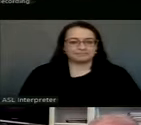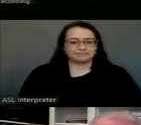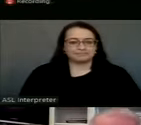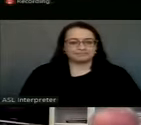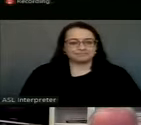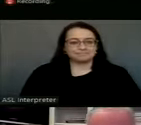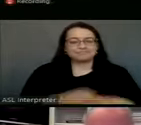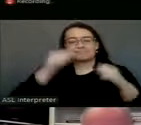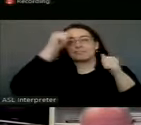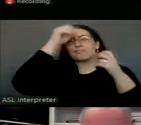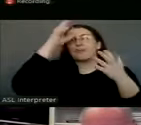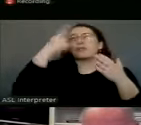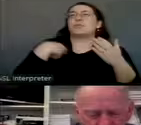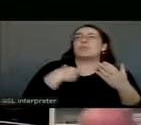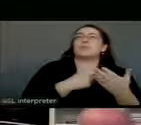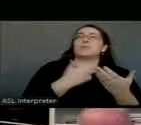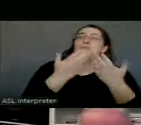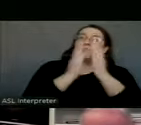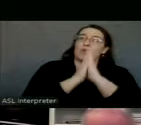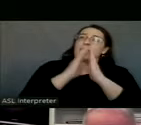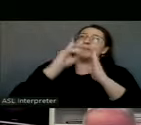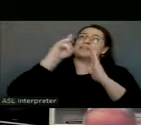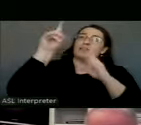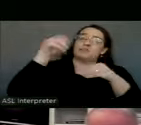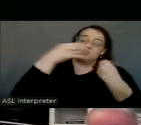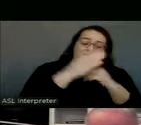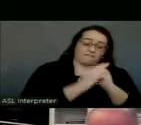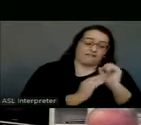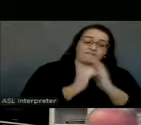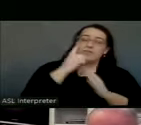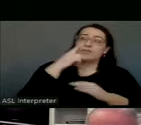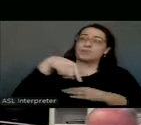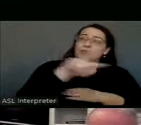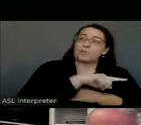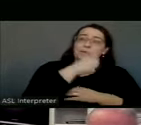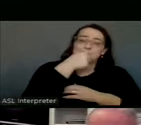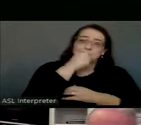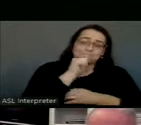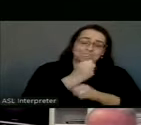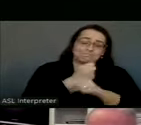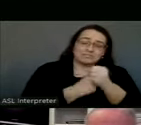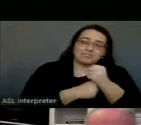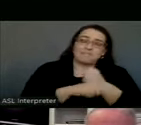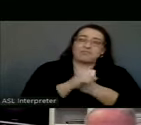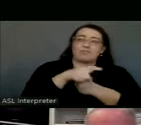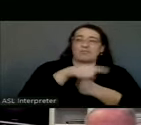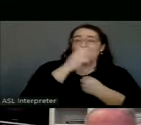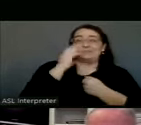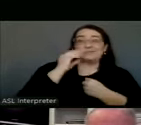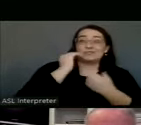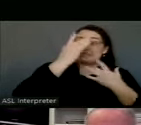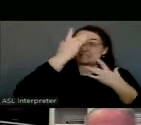Father, we pray that you comfort those who are suffering, those who have suffered illness,